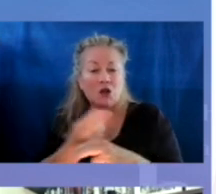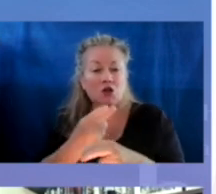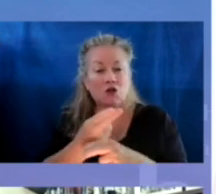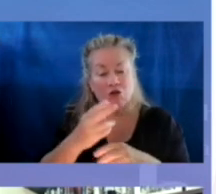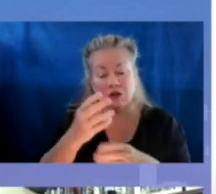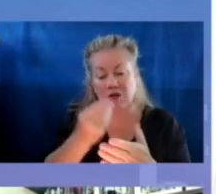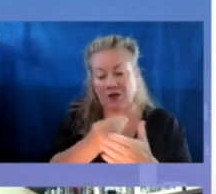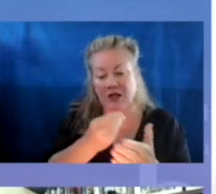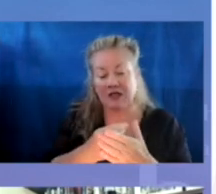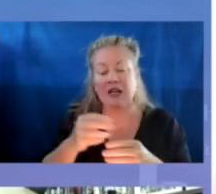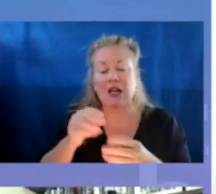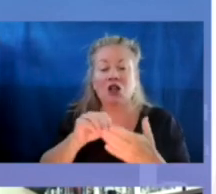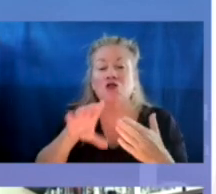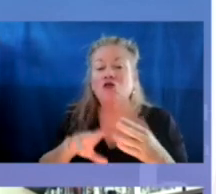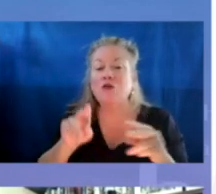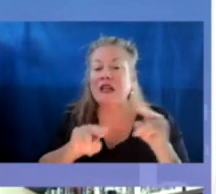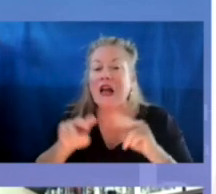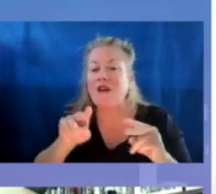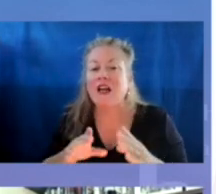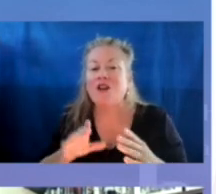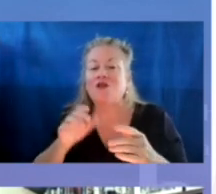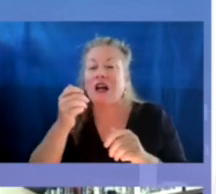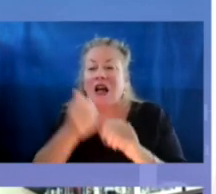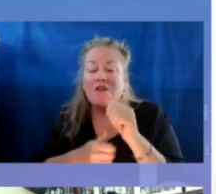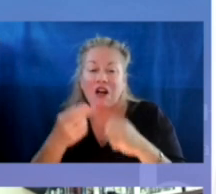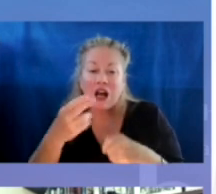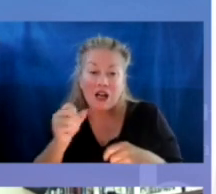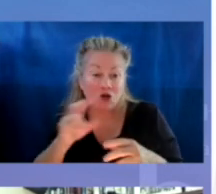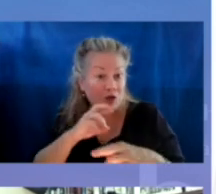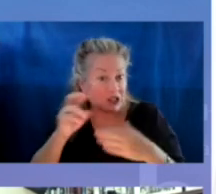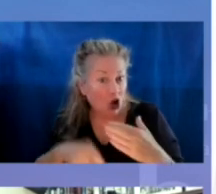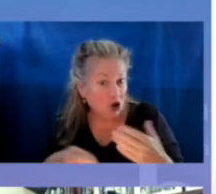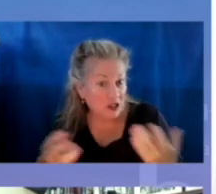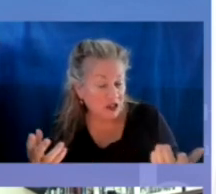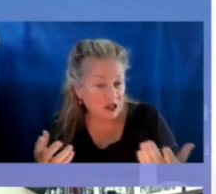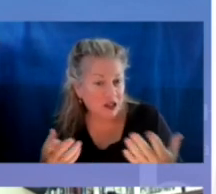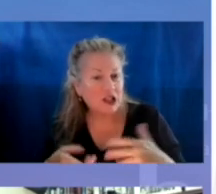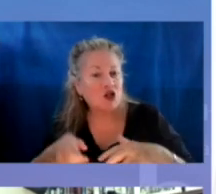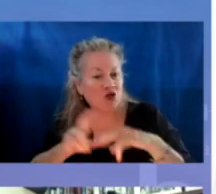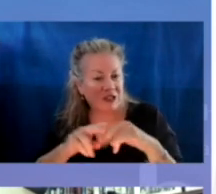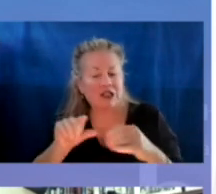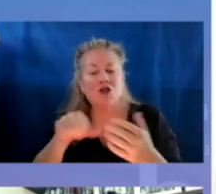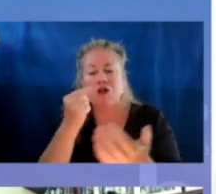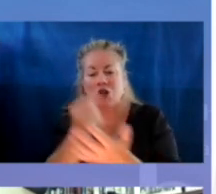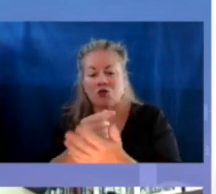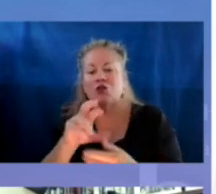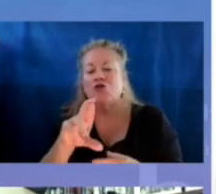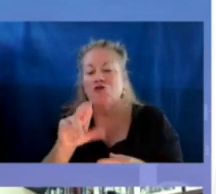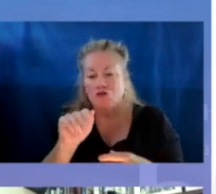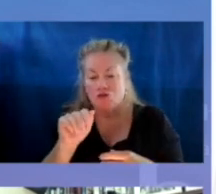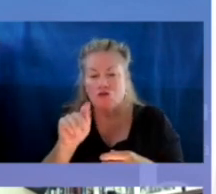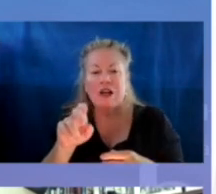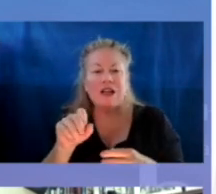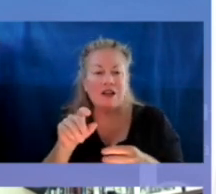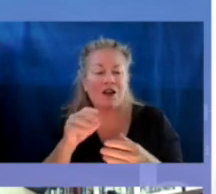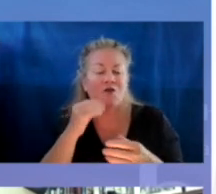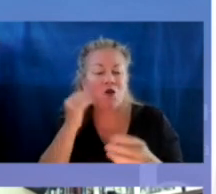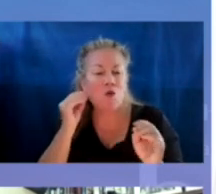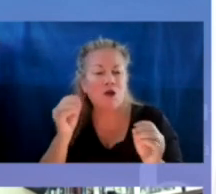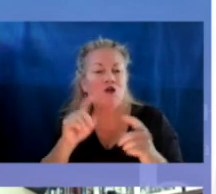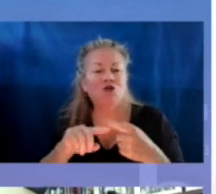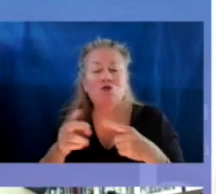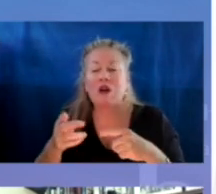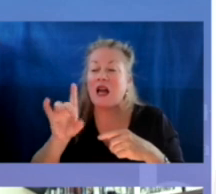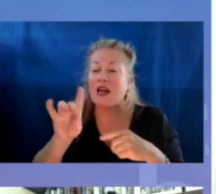North Thurston hired student navigators for every high school. The result of that was increasing the graduation rate of students who were homeless to